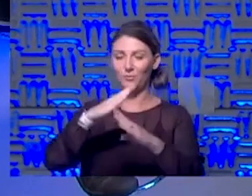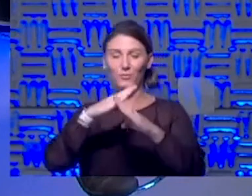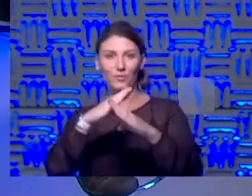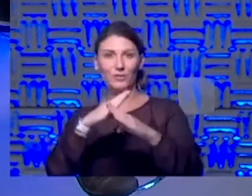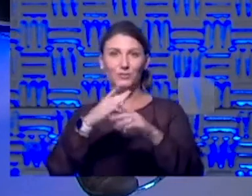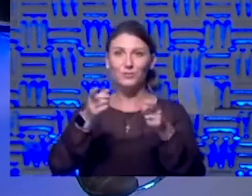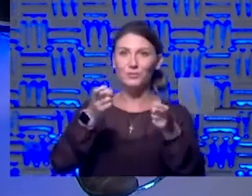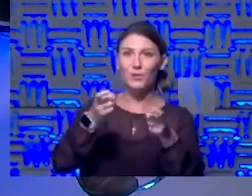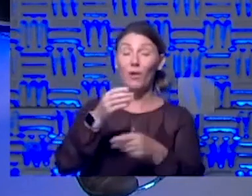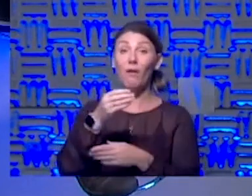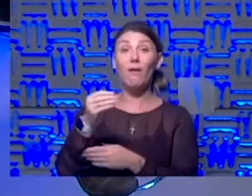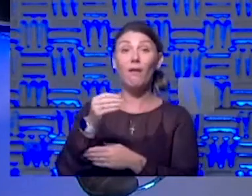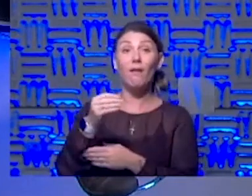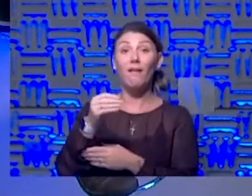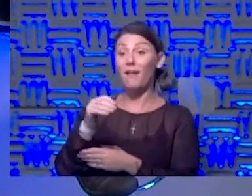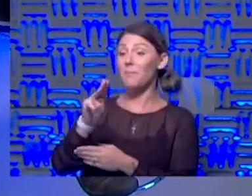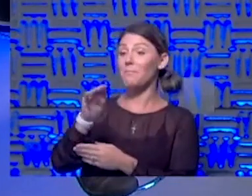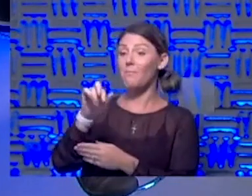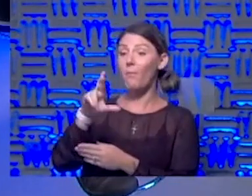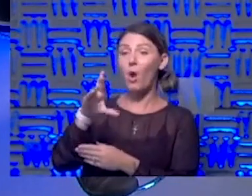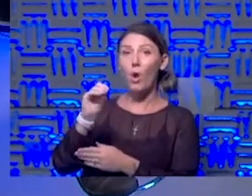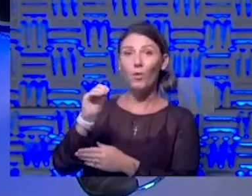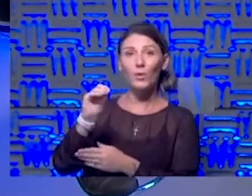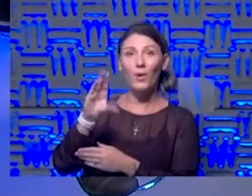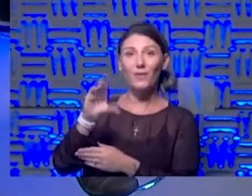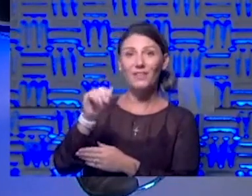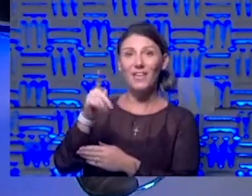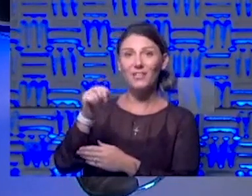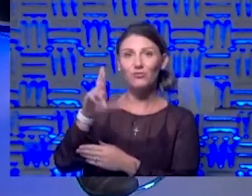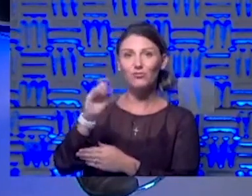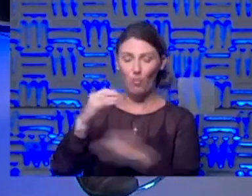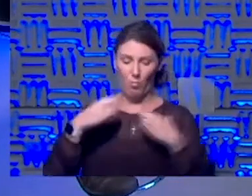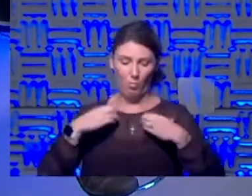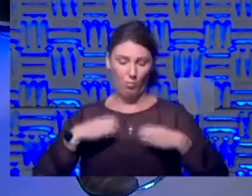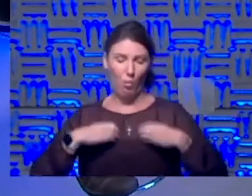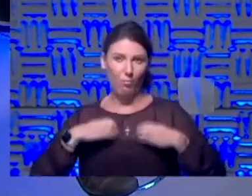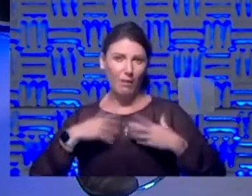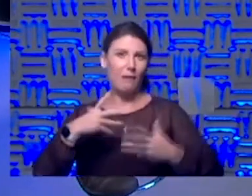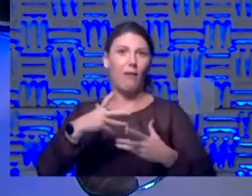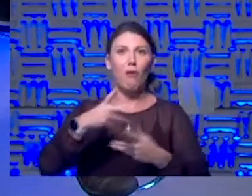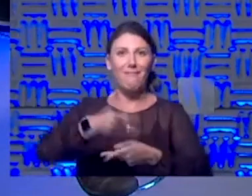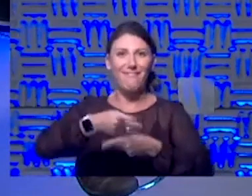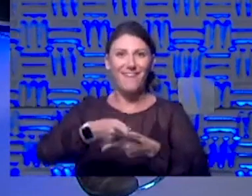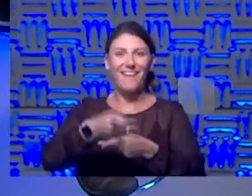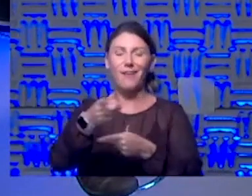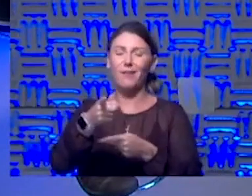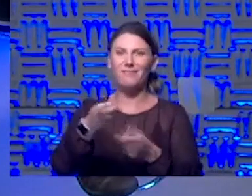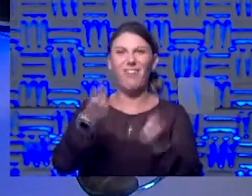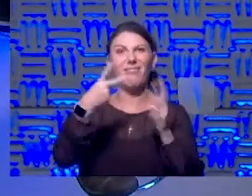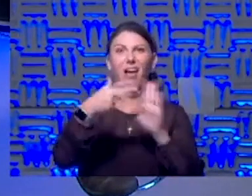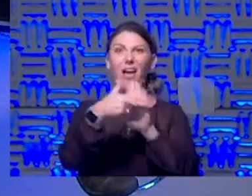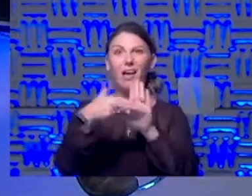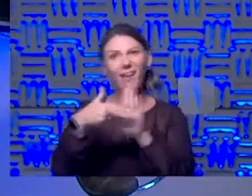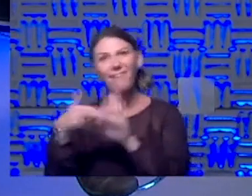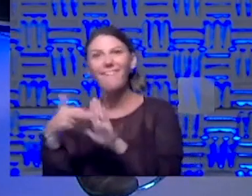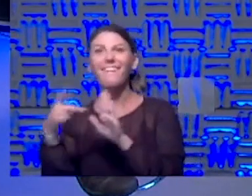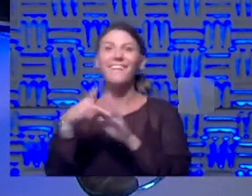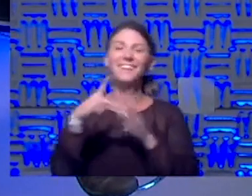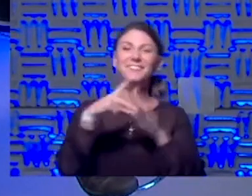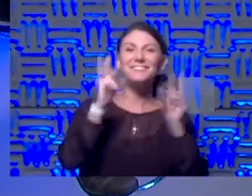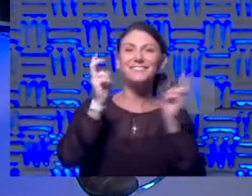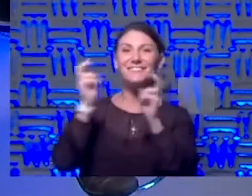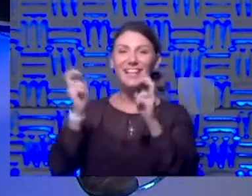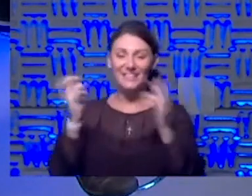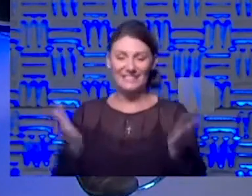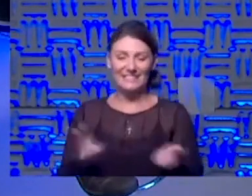Dr. Mario Castro, Division Director for Pulmonary and Critical Care Medicine. He's got a bunch of other titles. He's head of our Clinical Translational Research Unit here at